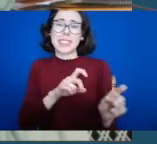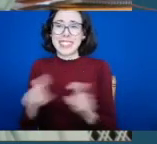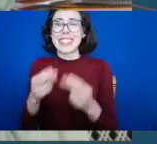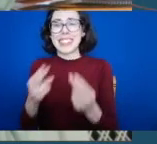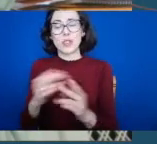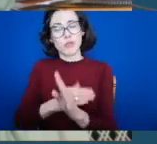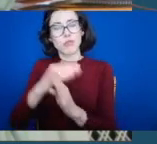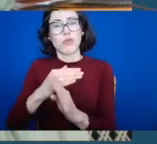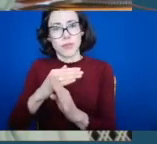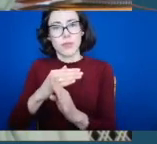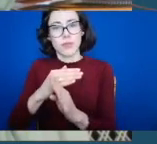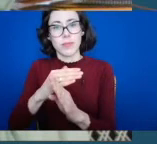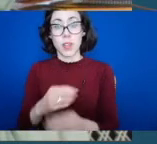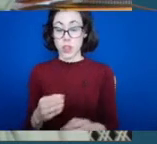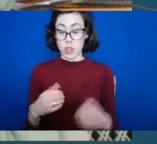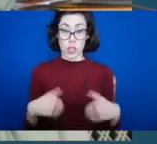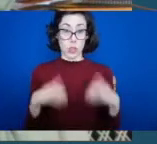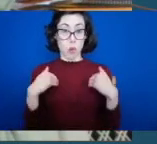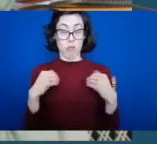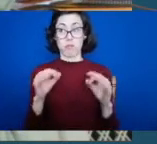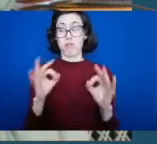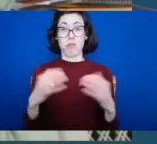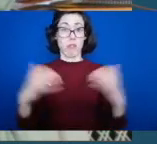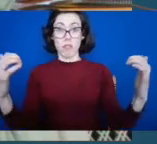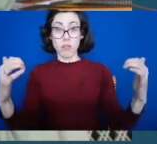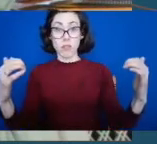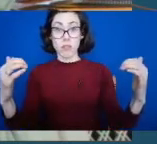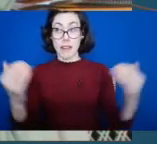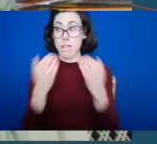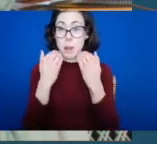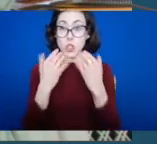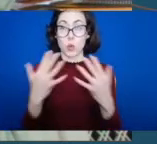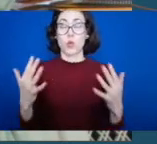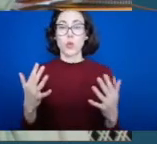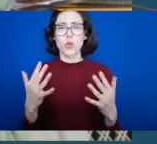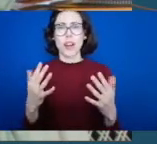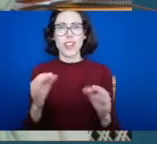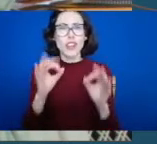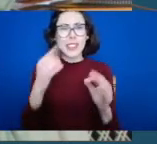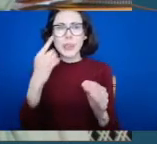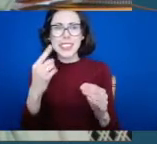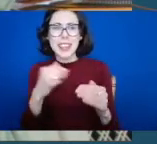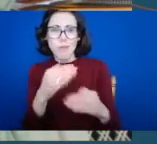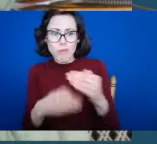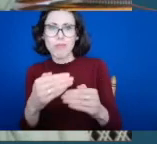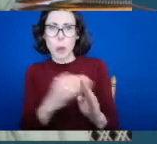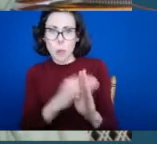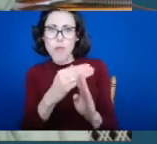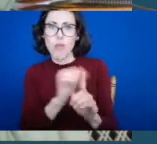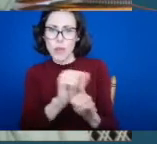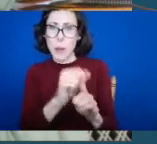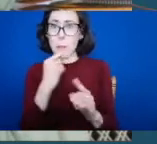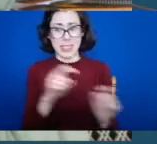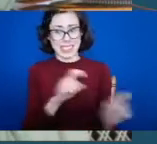been a really informative meeting. And I'm delighted to see that we're seeing some progress. But it's clear that we have many challenges and that we must address for people